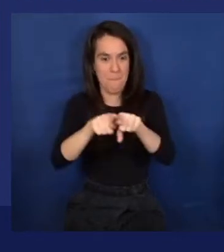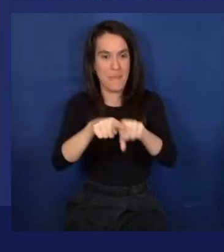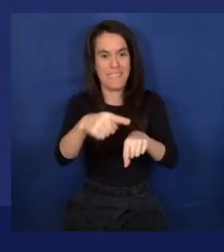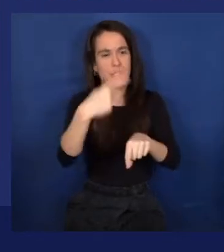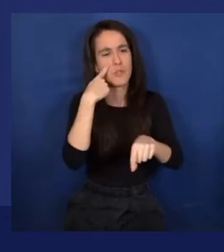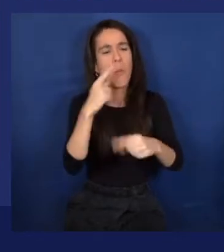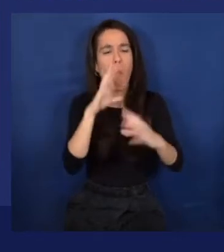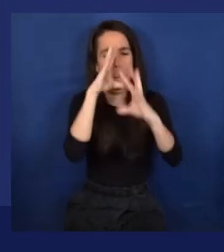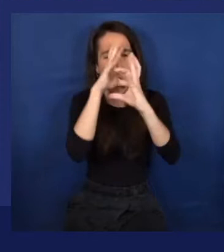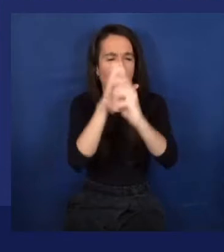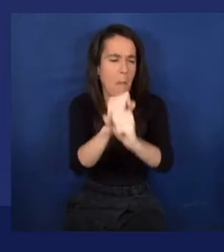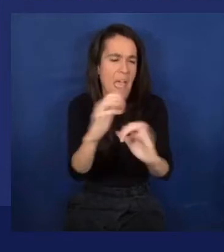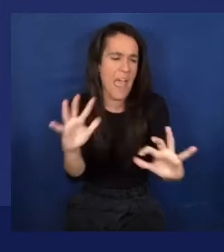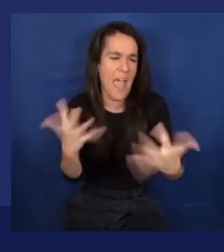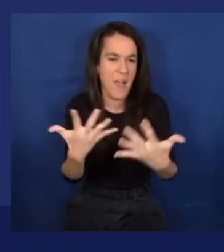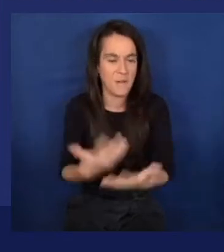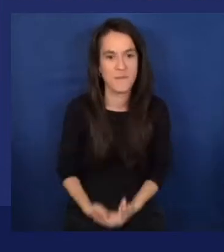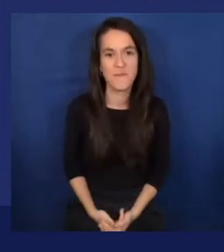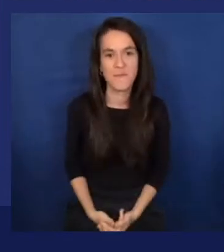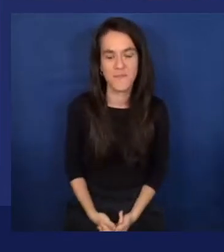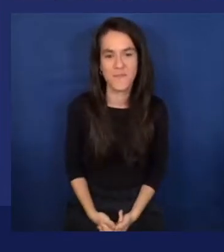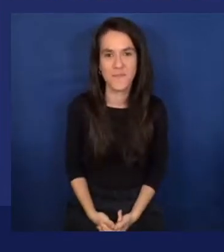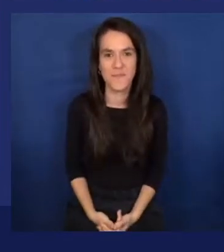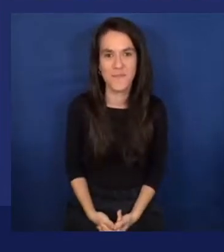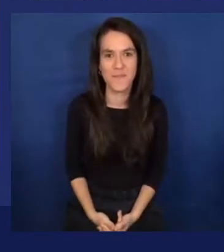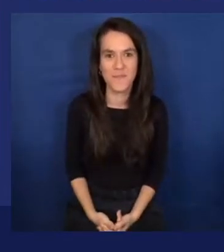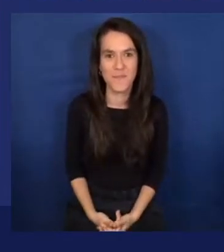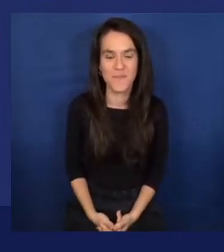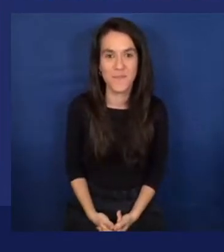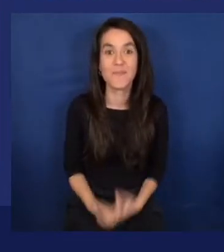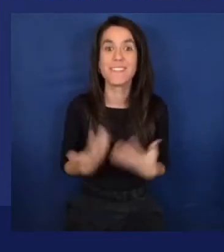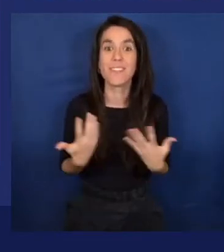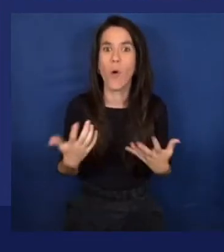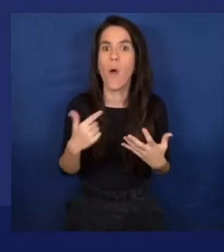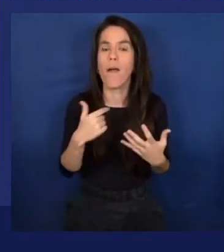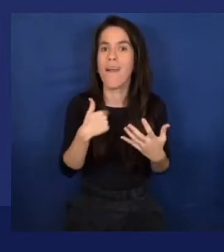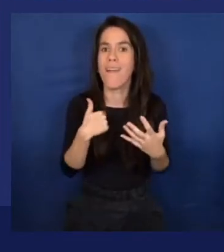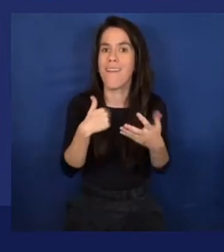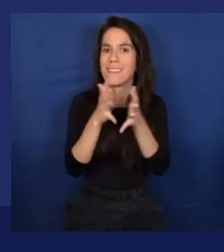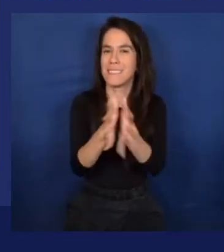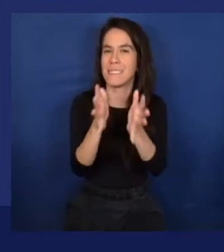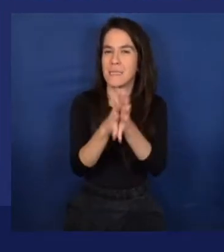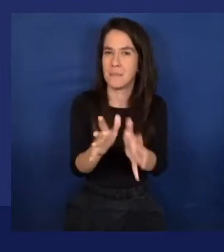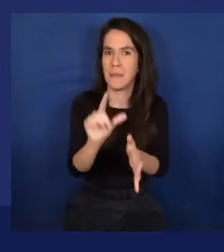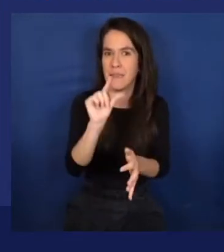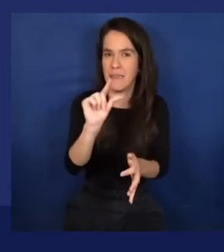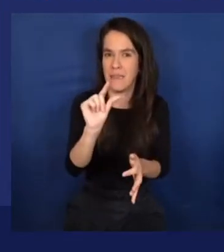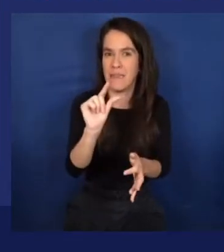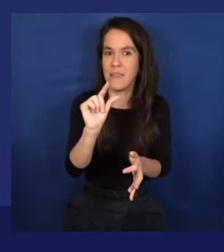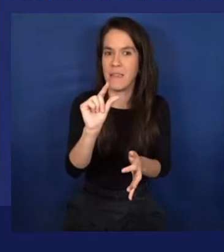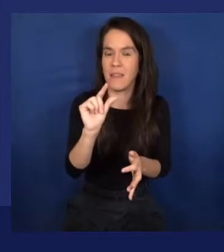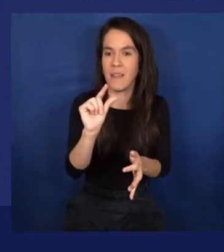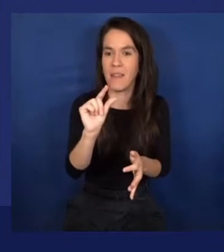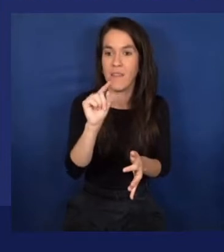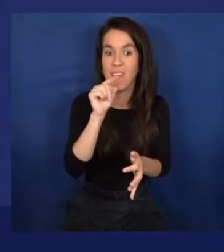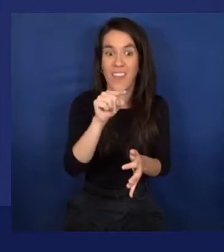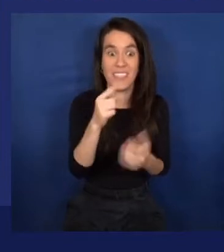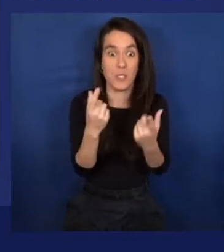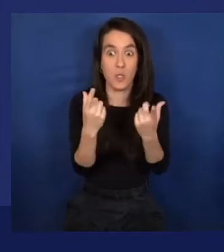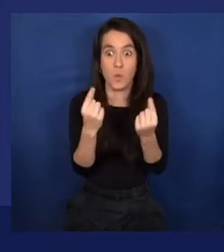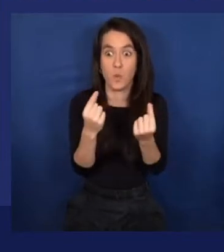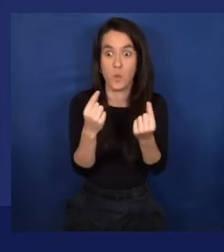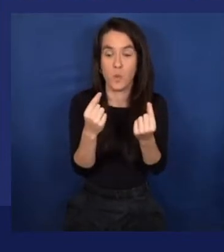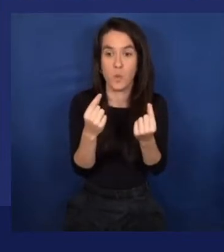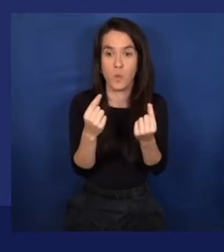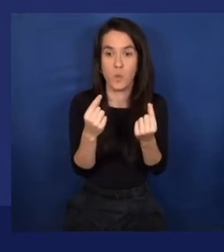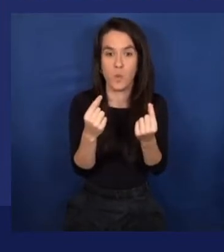don't. So I'm going to talk you through this. If you do want to do it at home, I wrote